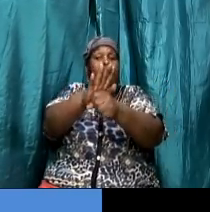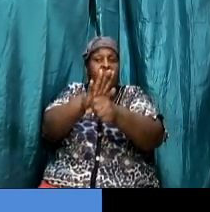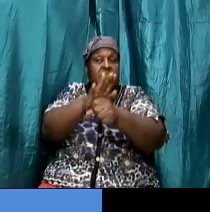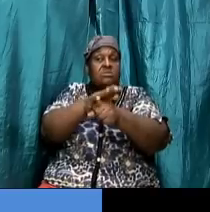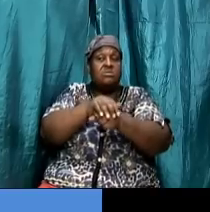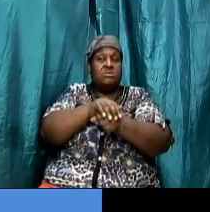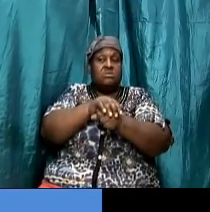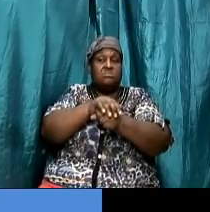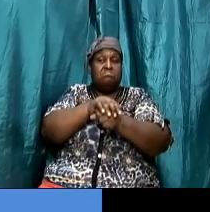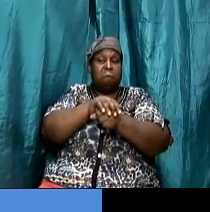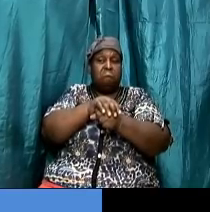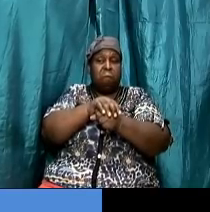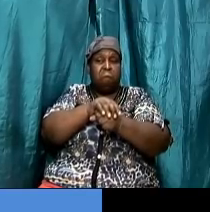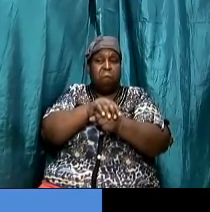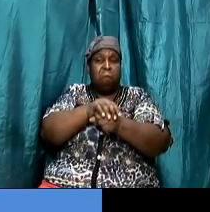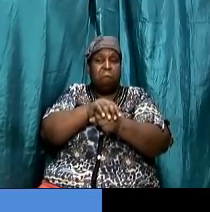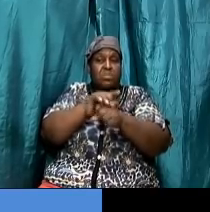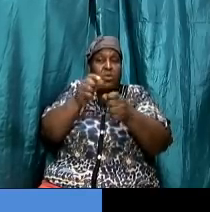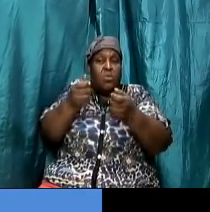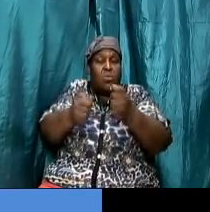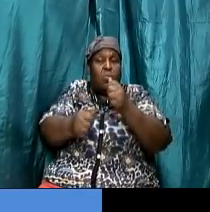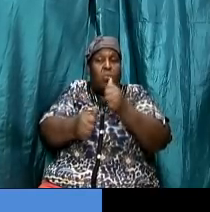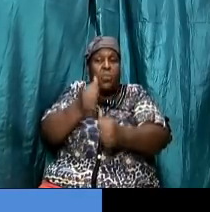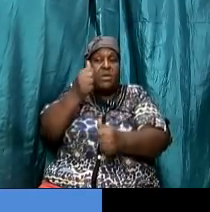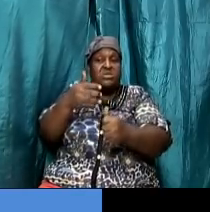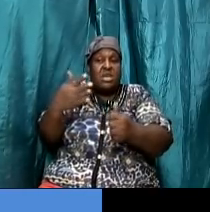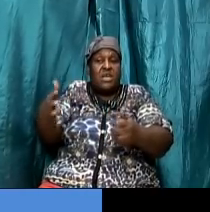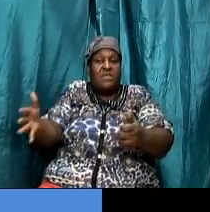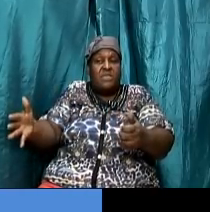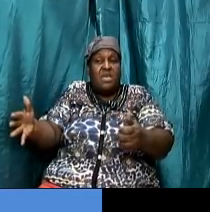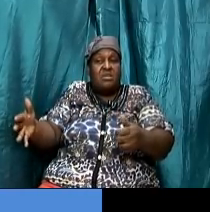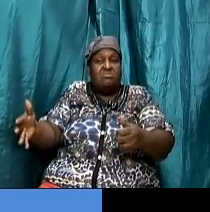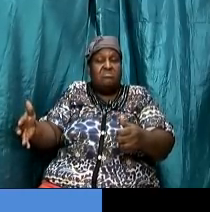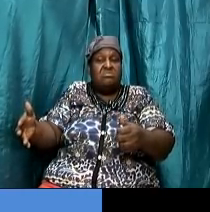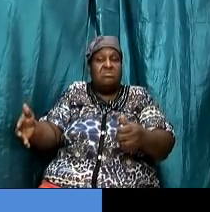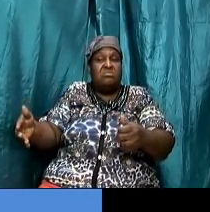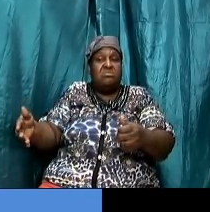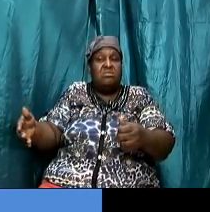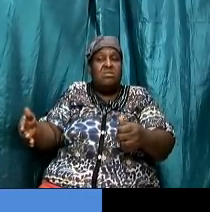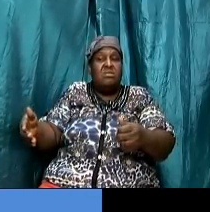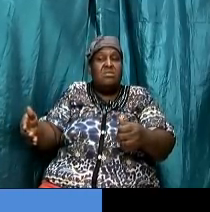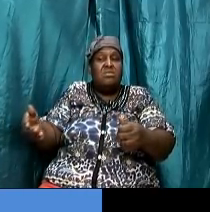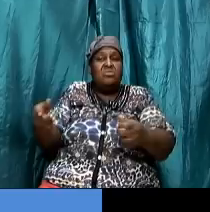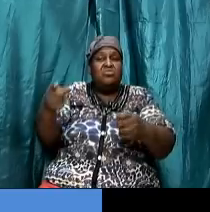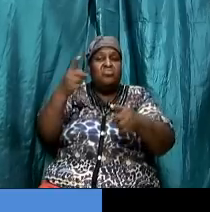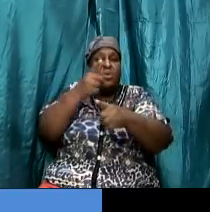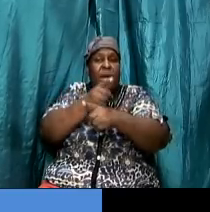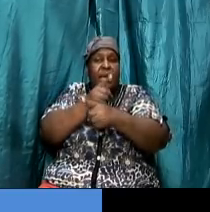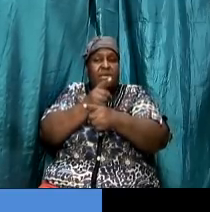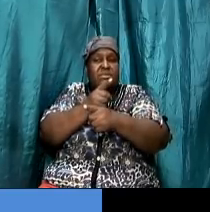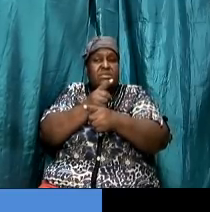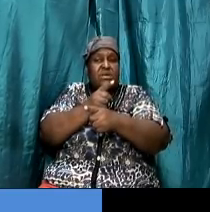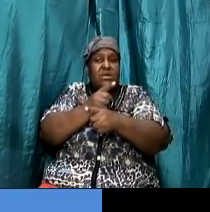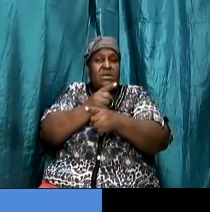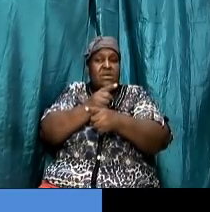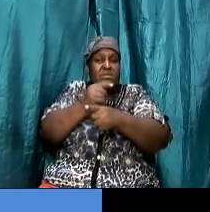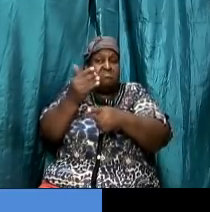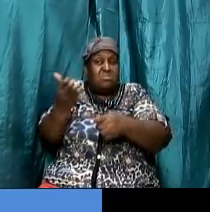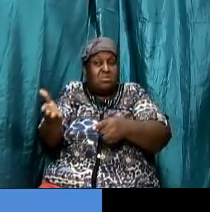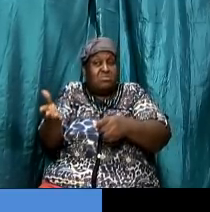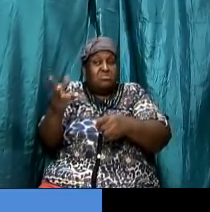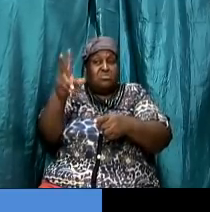which things are an allegory for these are the two covenants